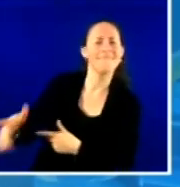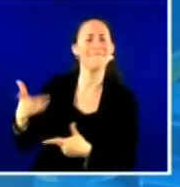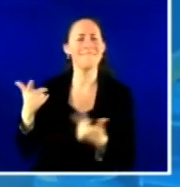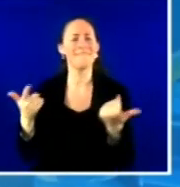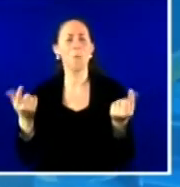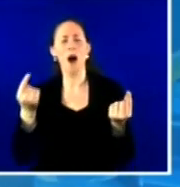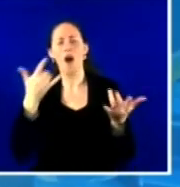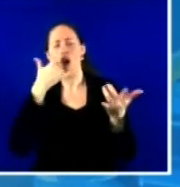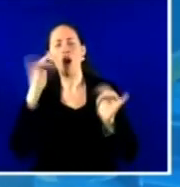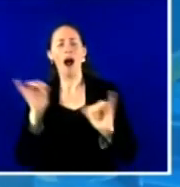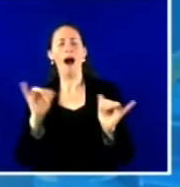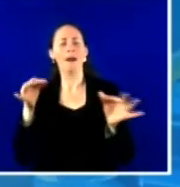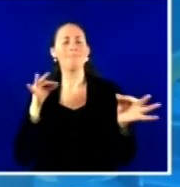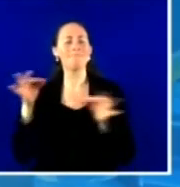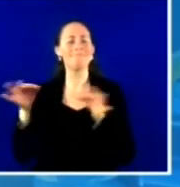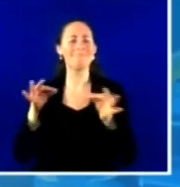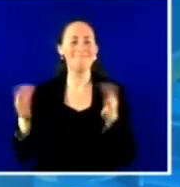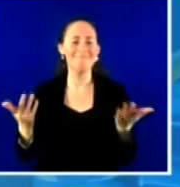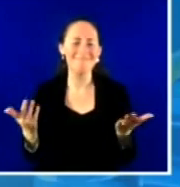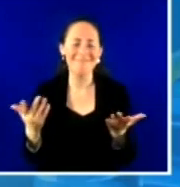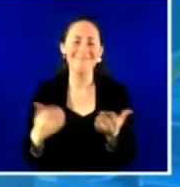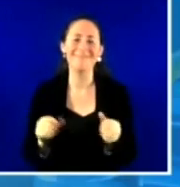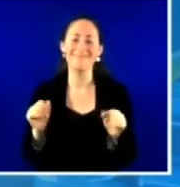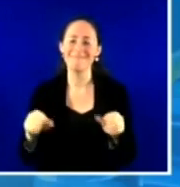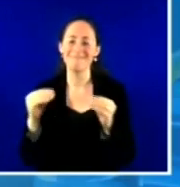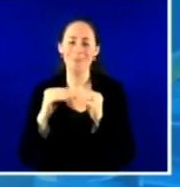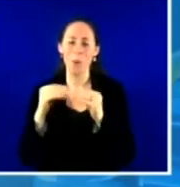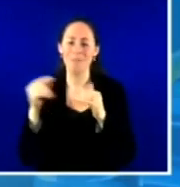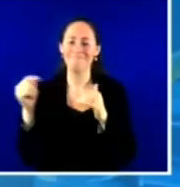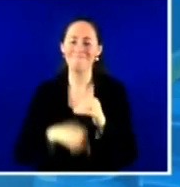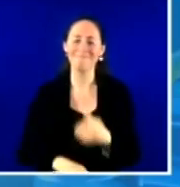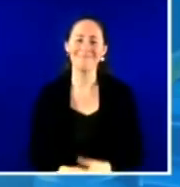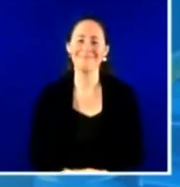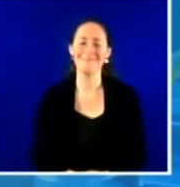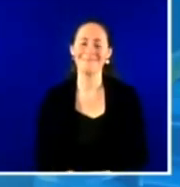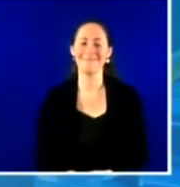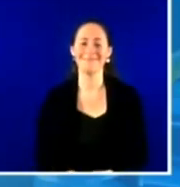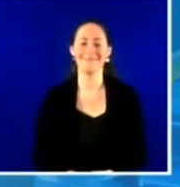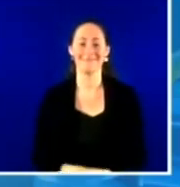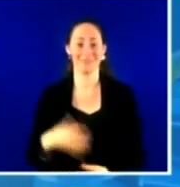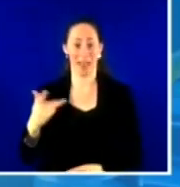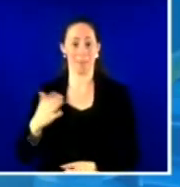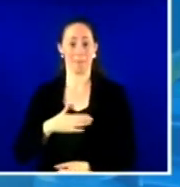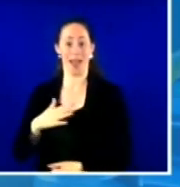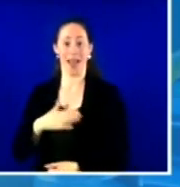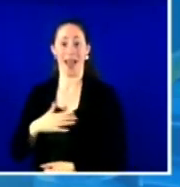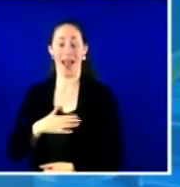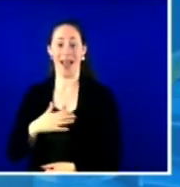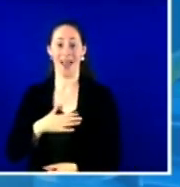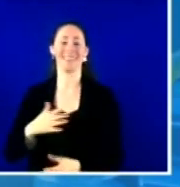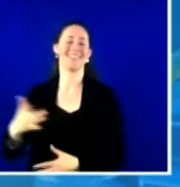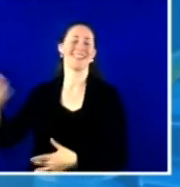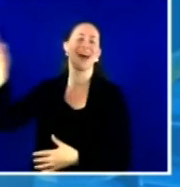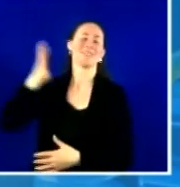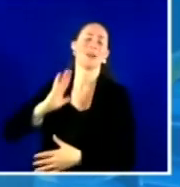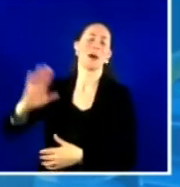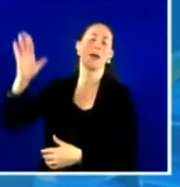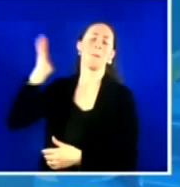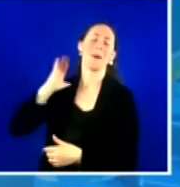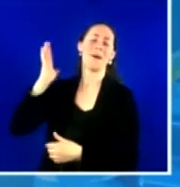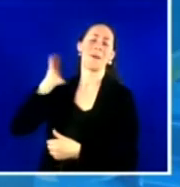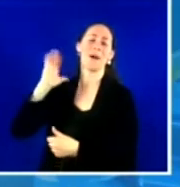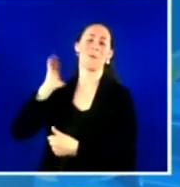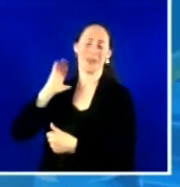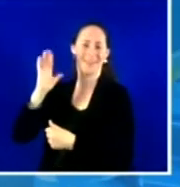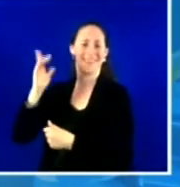conversation go? I've had three teenage girls a long time ago. They're no longer teenage. And I'm kind of wondering how that would